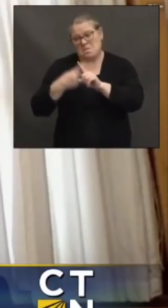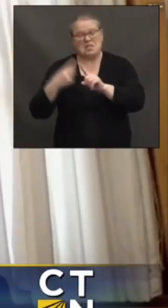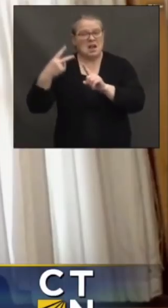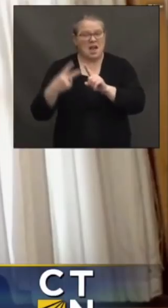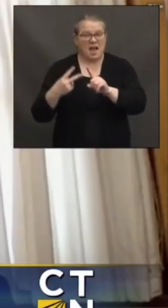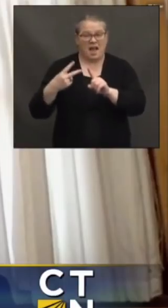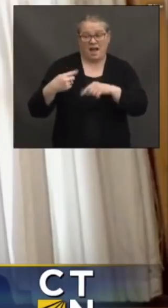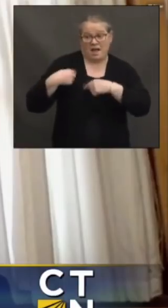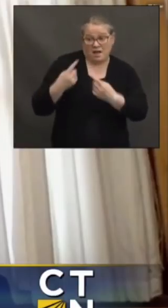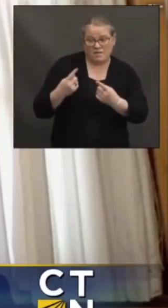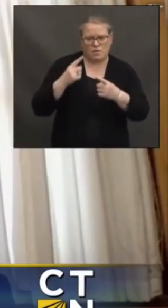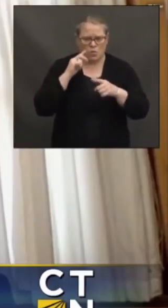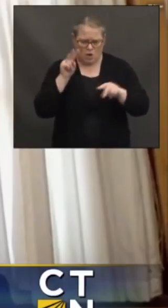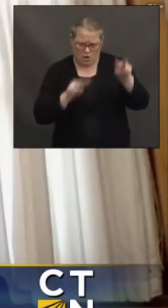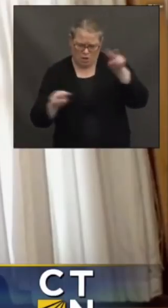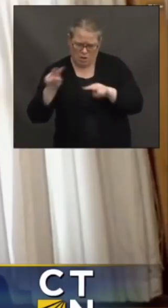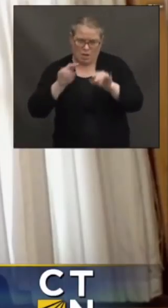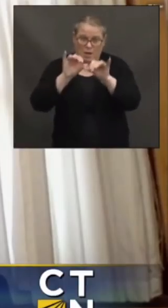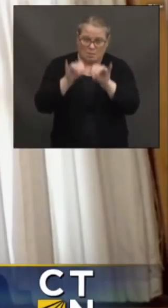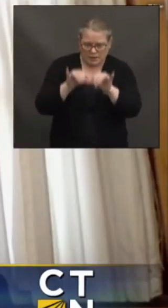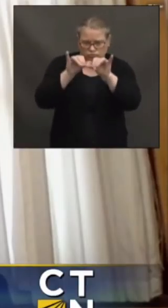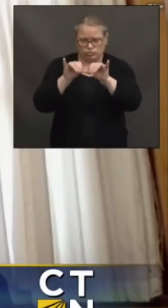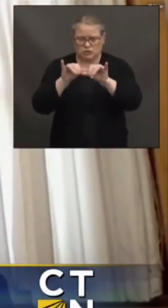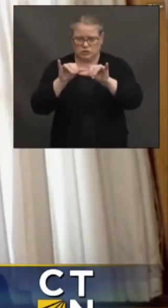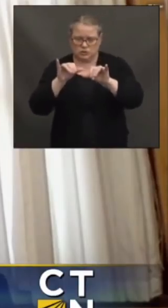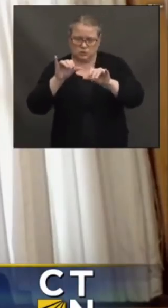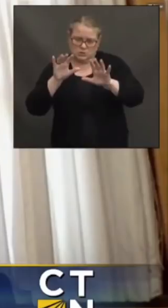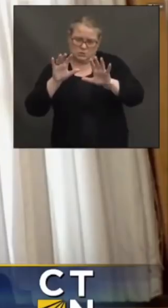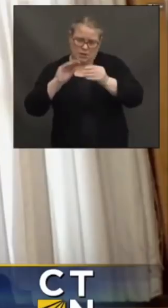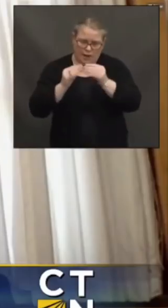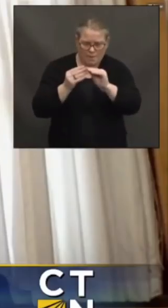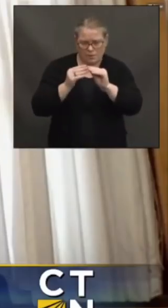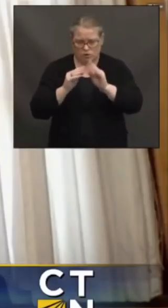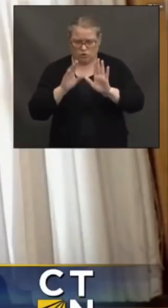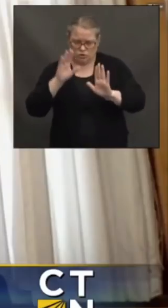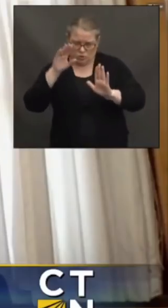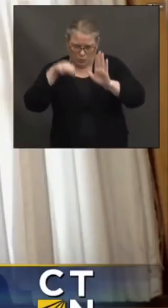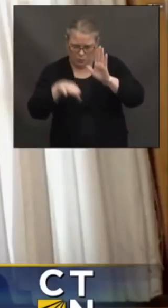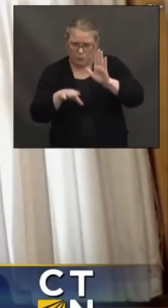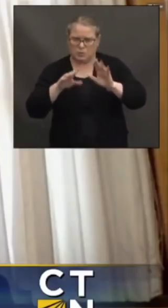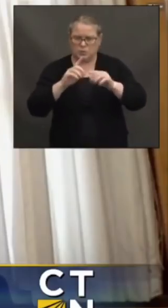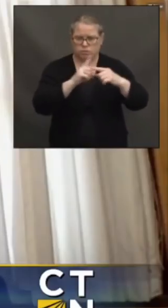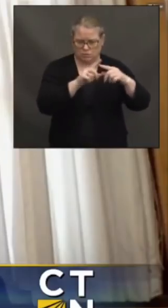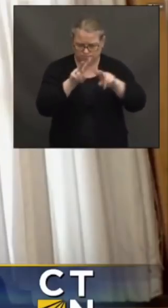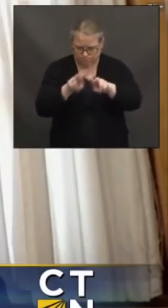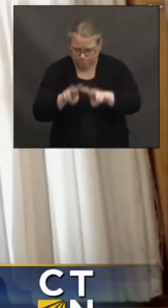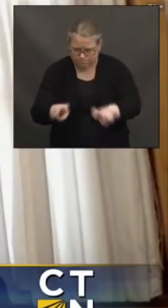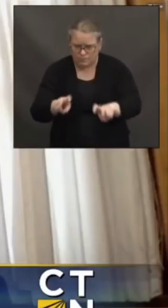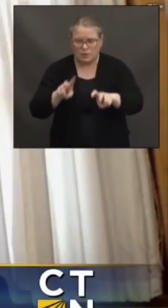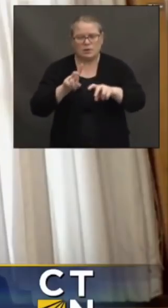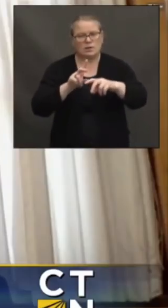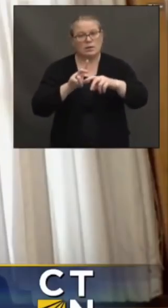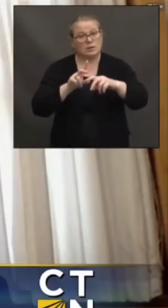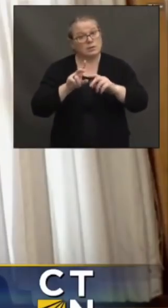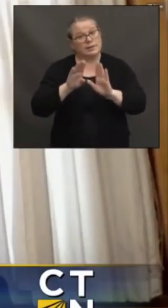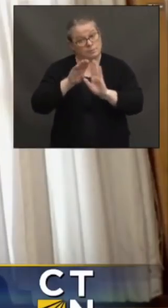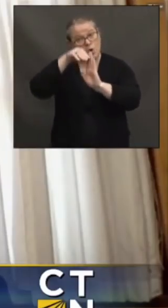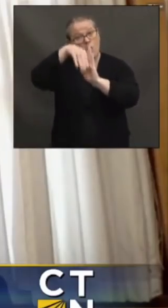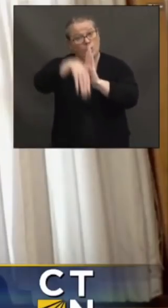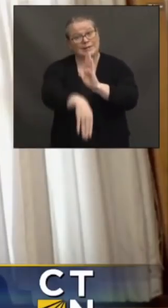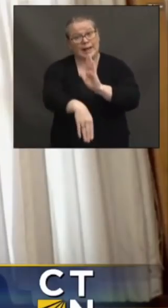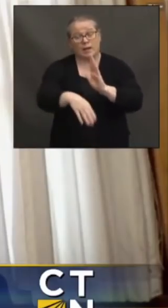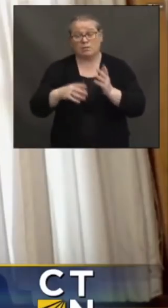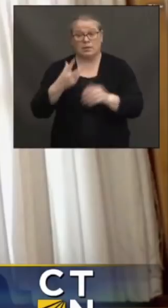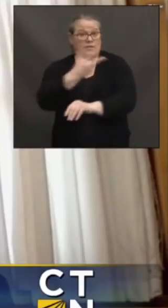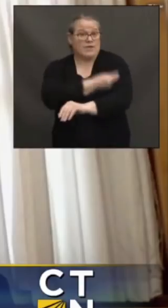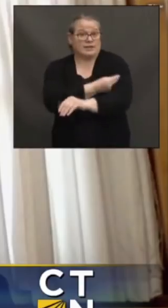consistently going in a very positive direction, the kind of unmistakable impact, positive impact that our vaccination program is having